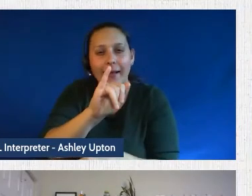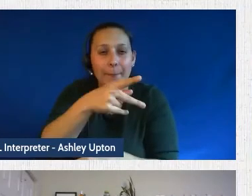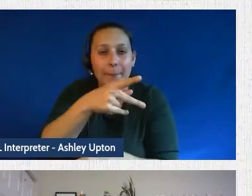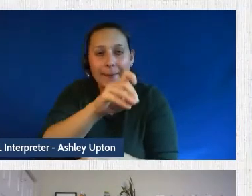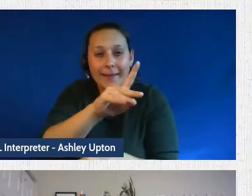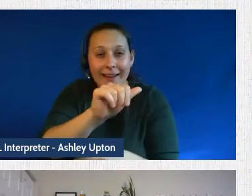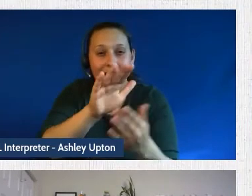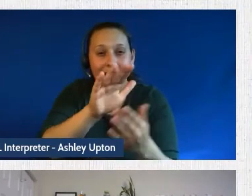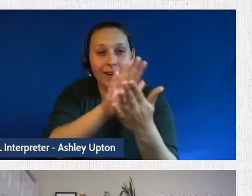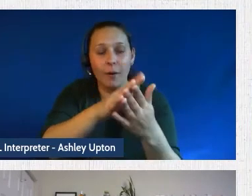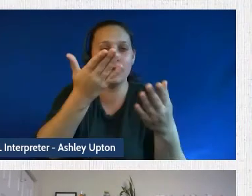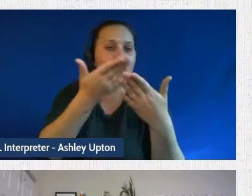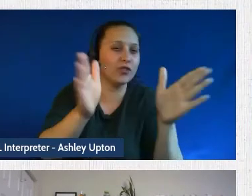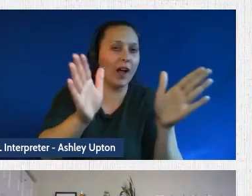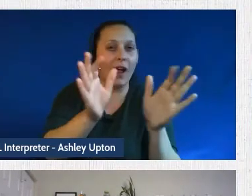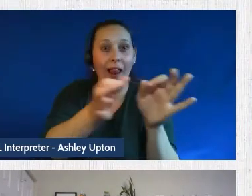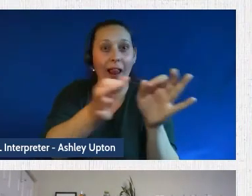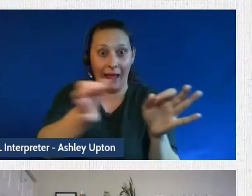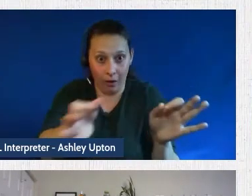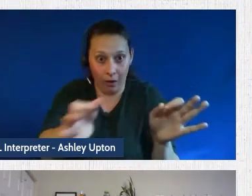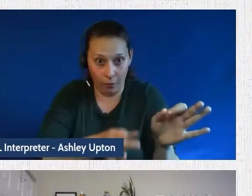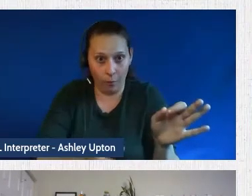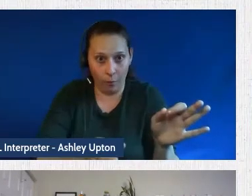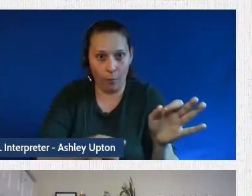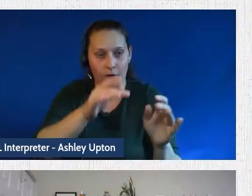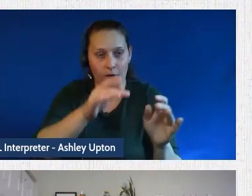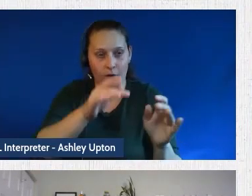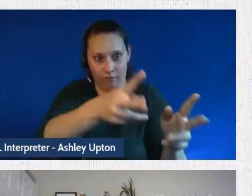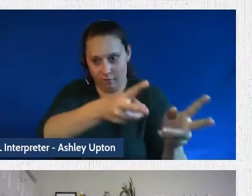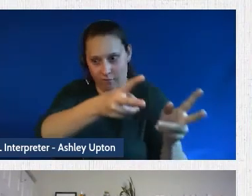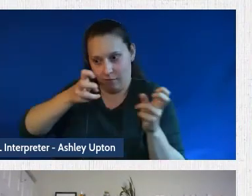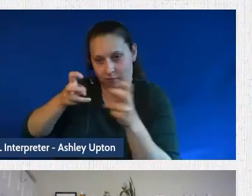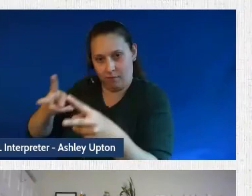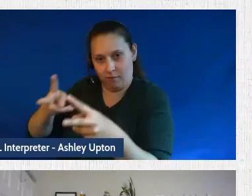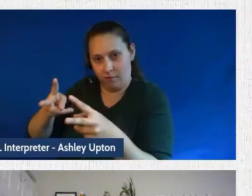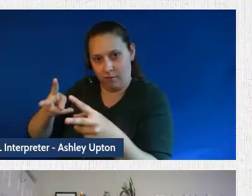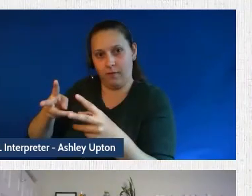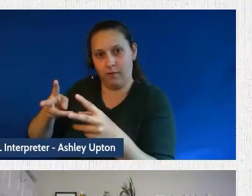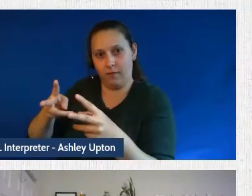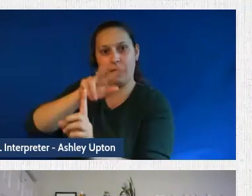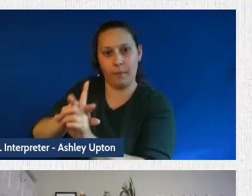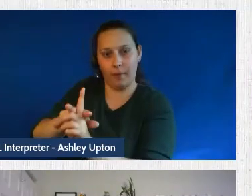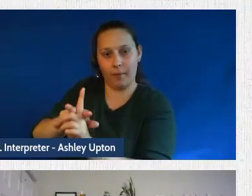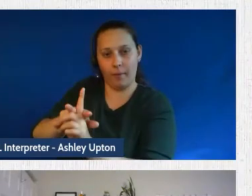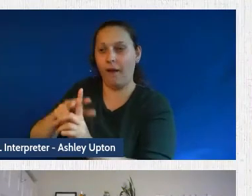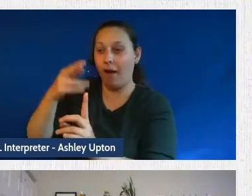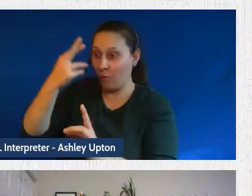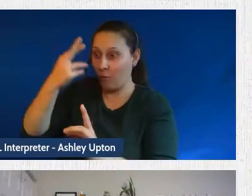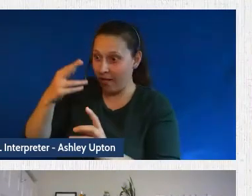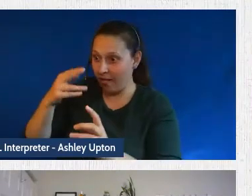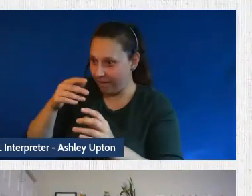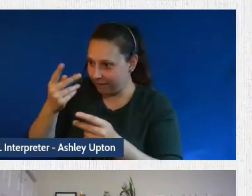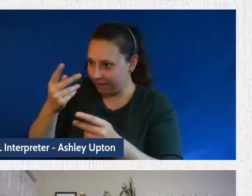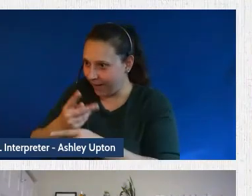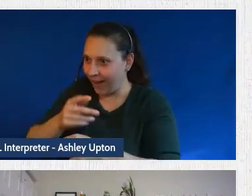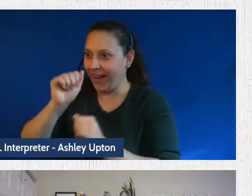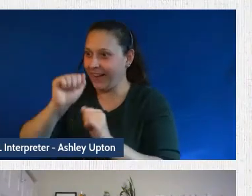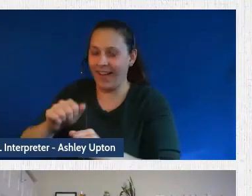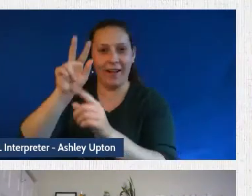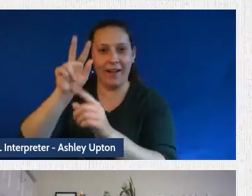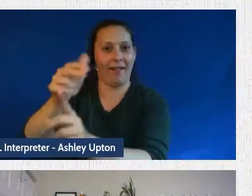apply the knowledge that those models learned to legal and any document. Anyway, I don't want to go into all the details, but